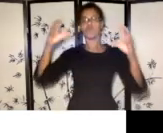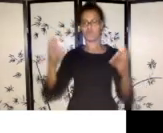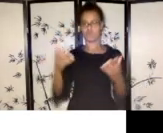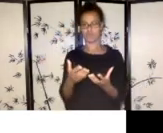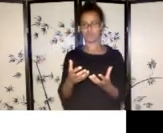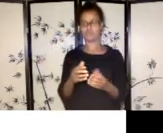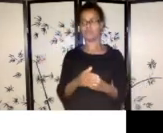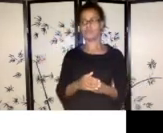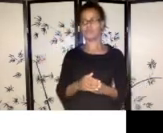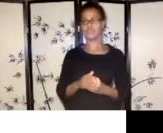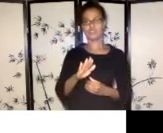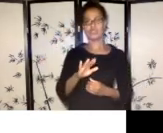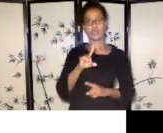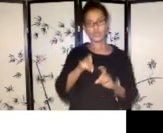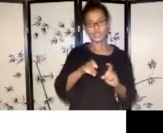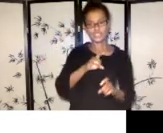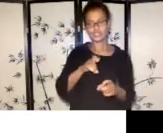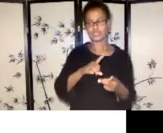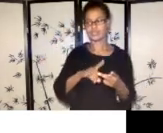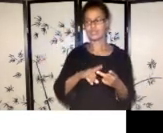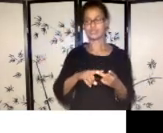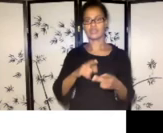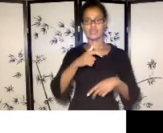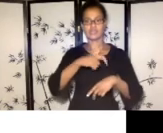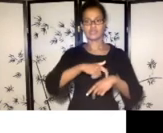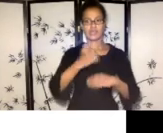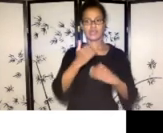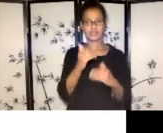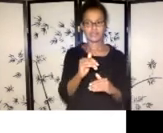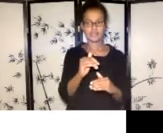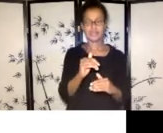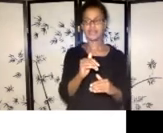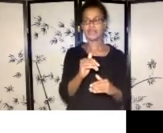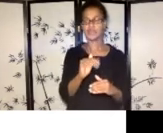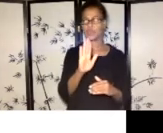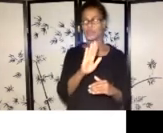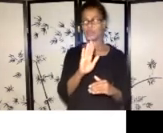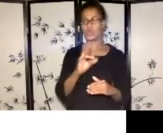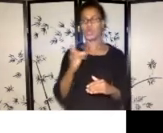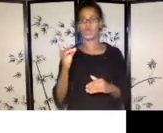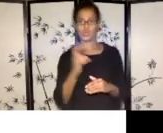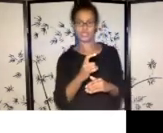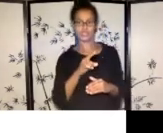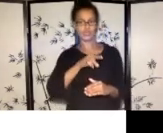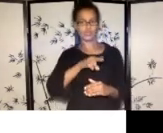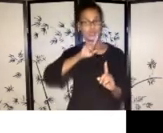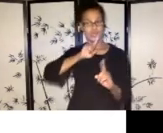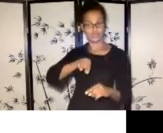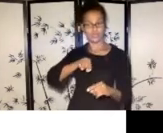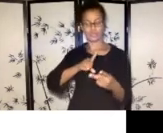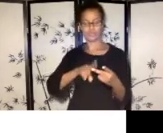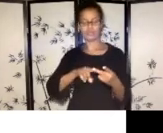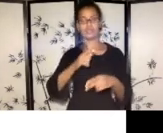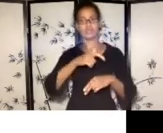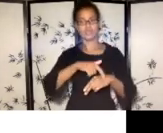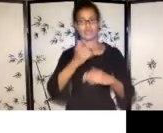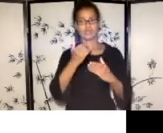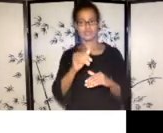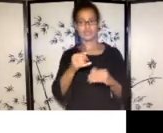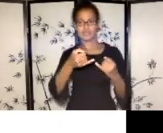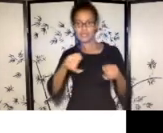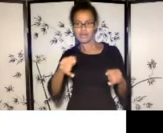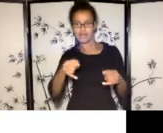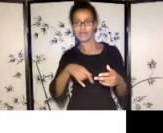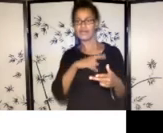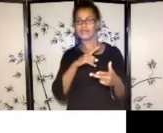timeline or the answer to the questions, your timeline, the budget, the budget notes, your